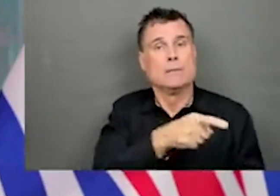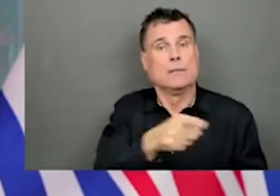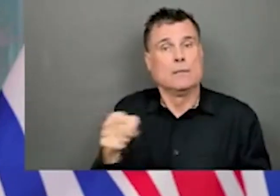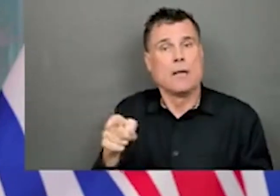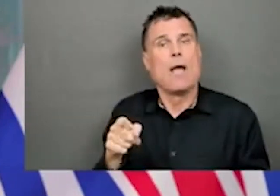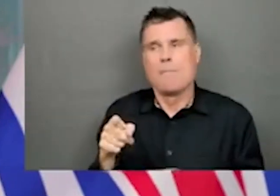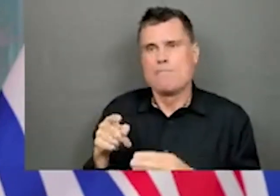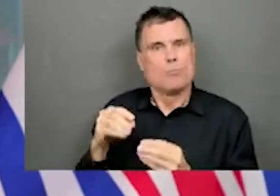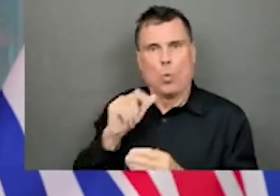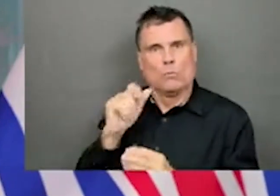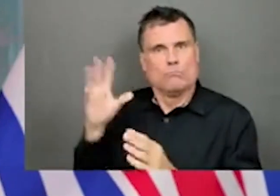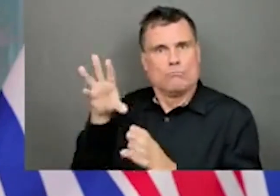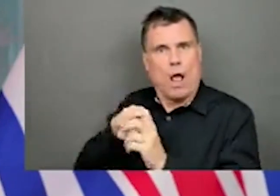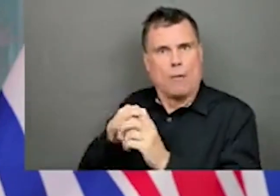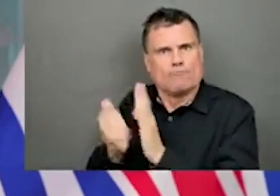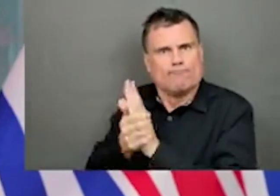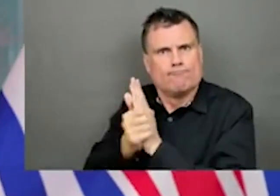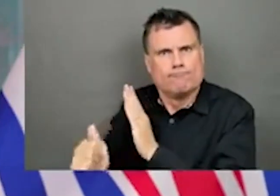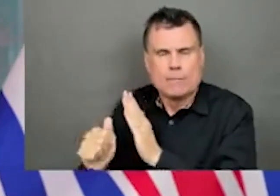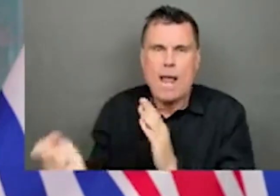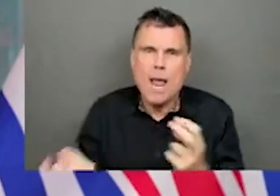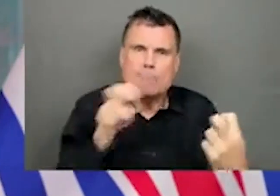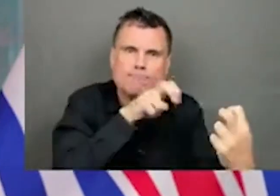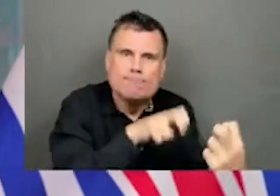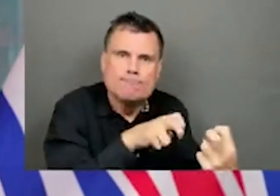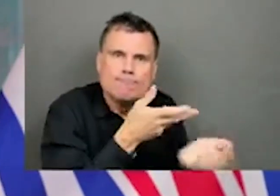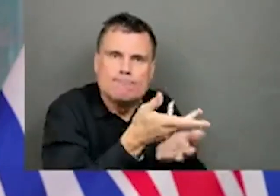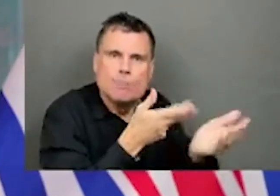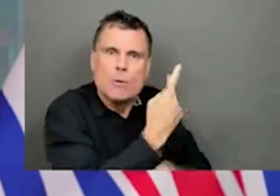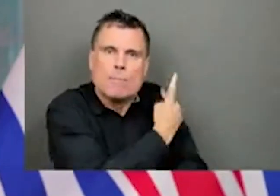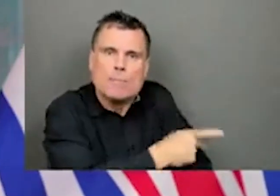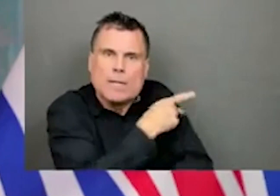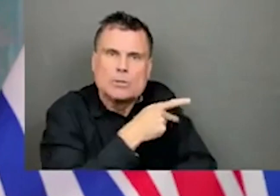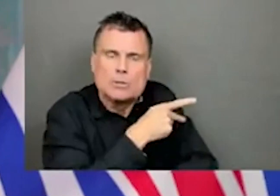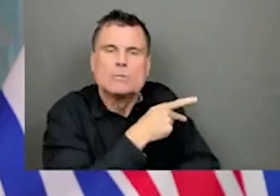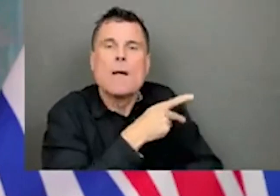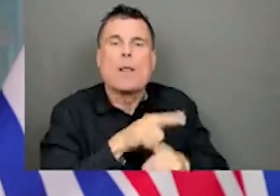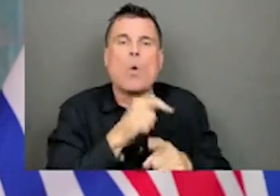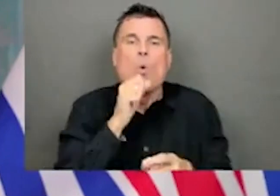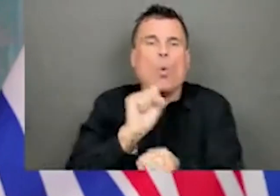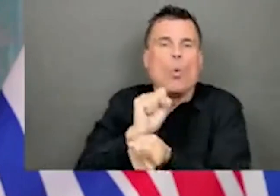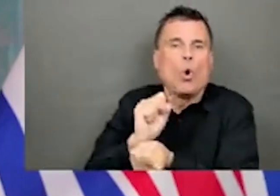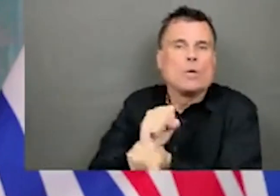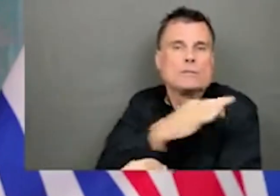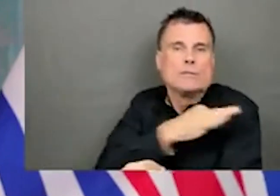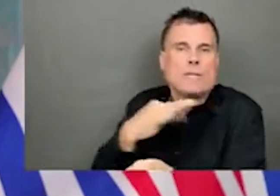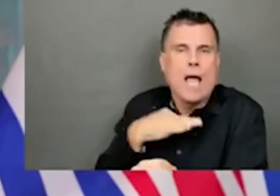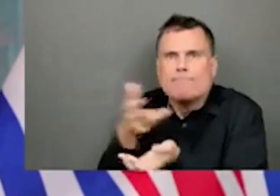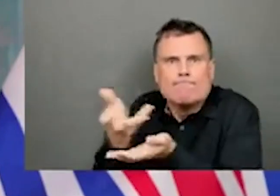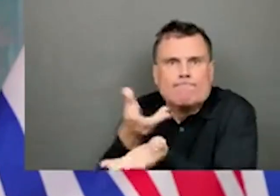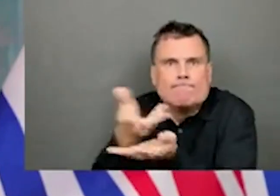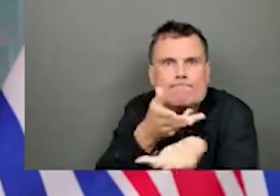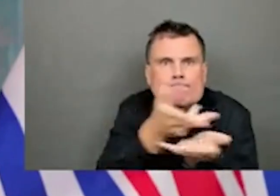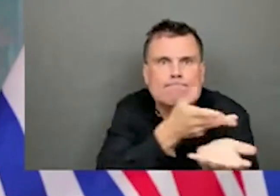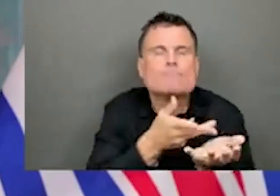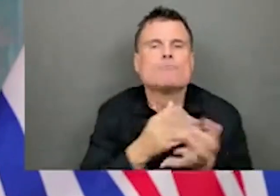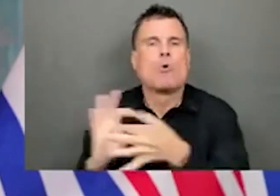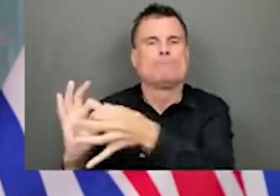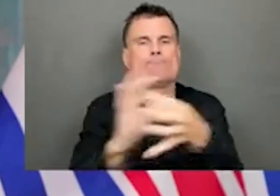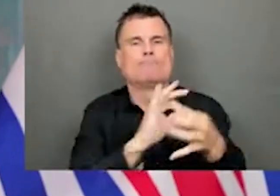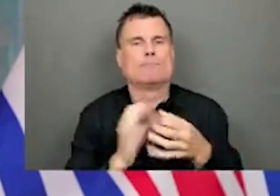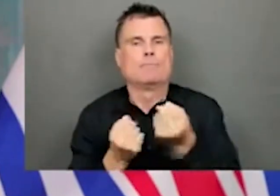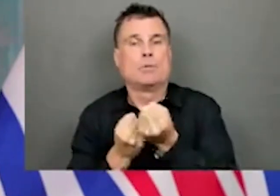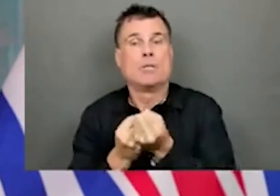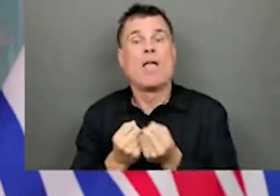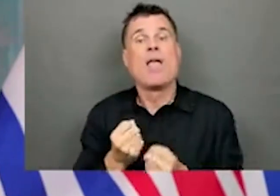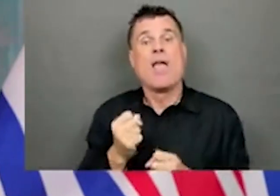clients, and colleagues safely and knowledgably. Trauma-informed practice involves recognizing this link and making sure